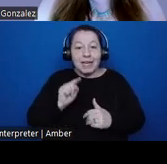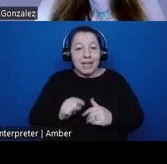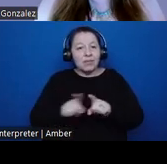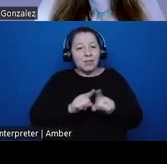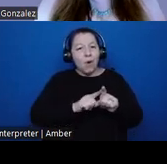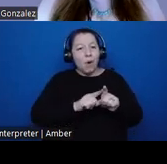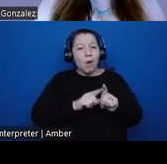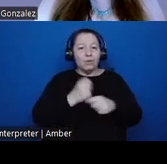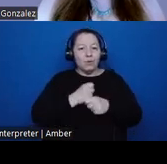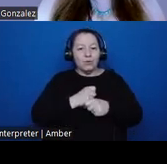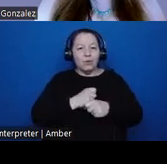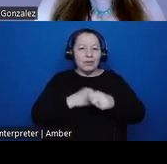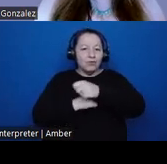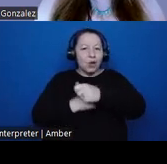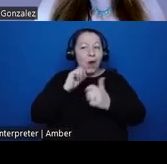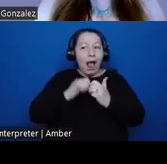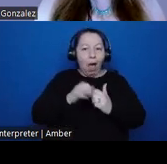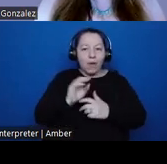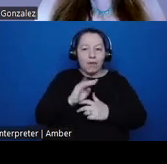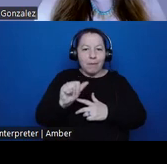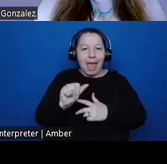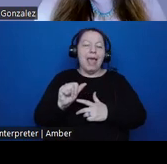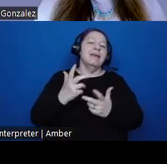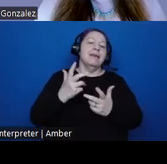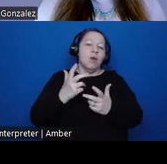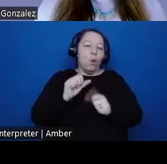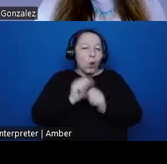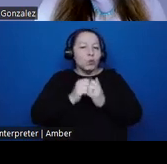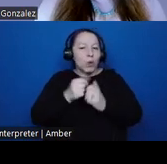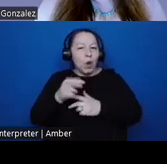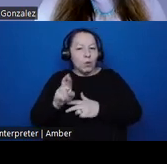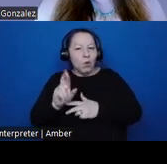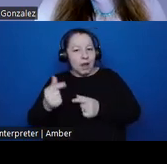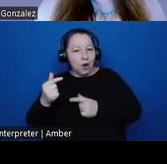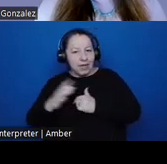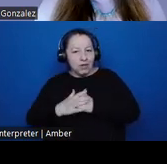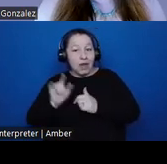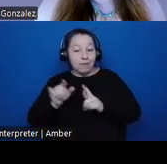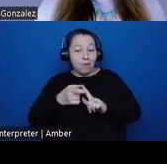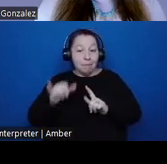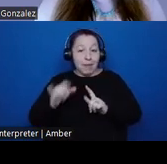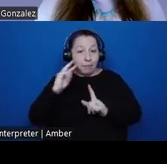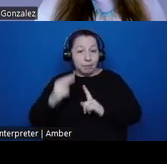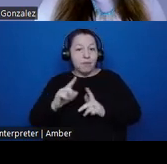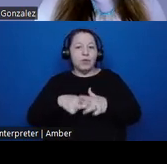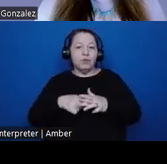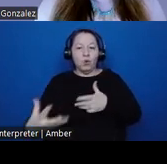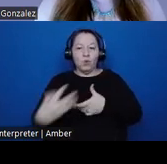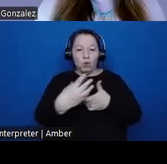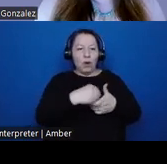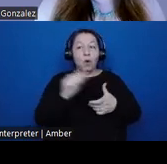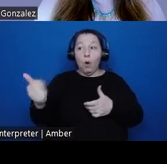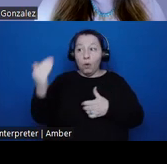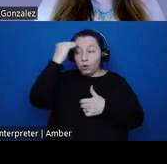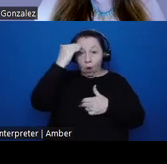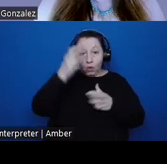FMI works with Grand Ron's heritage. And it's from this starting point that we begin to integrate other knowledge resources from